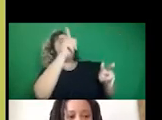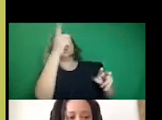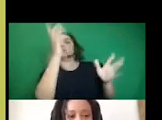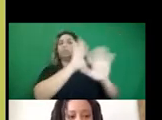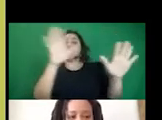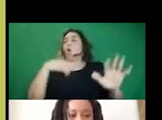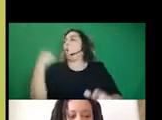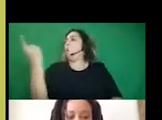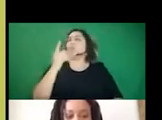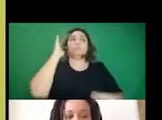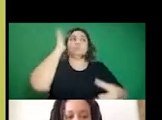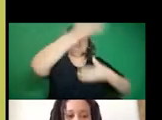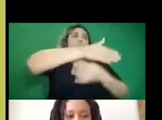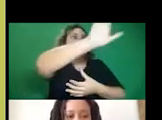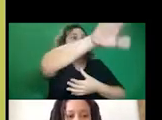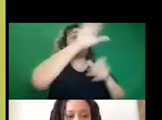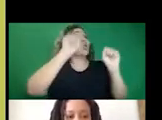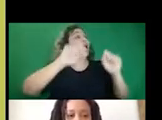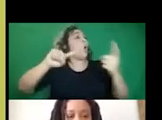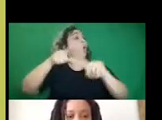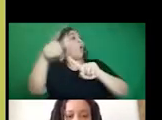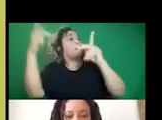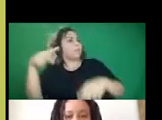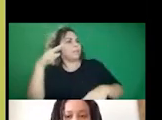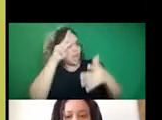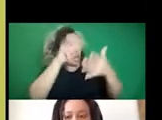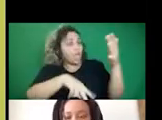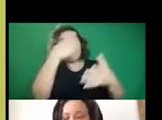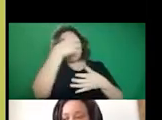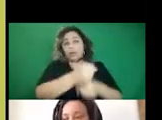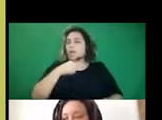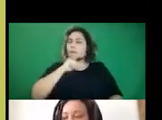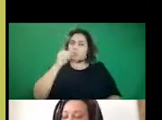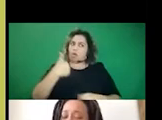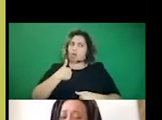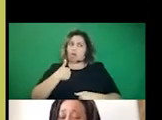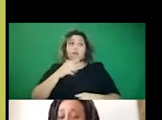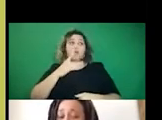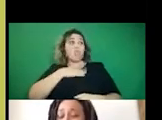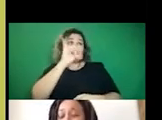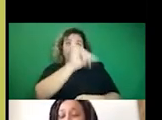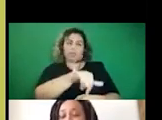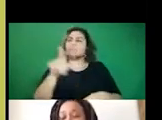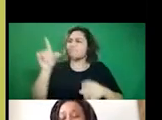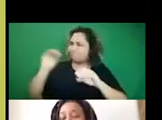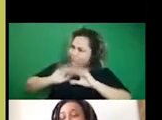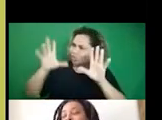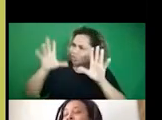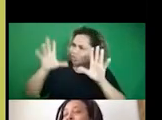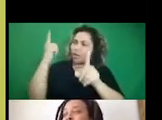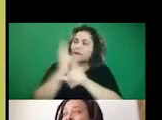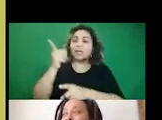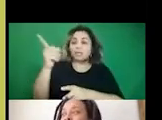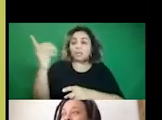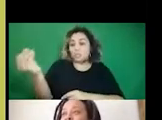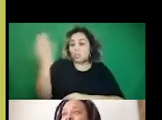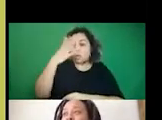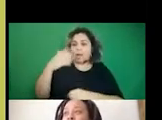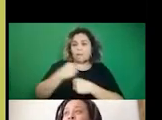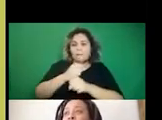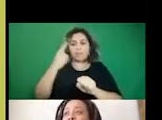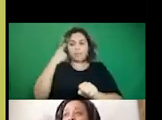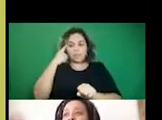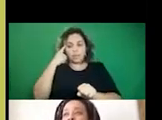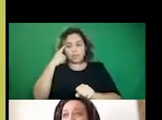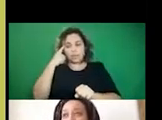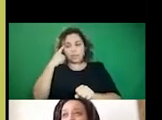intervene because it can always hurt somebody. And I'm not a big fan. I'm not a fan of that. So, yeah, absolutely. And what you brought up actually made me think, cause like